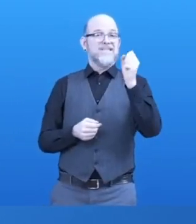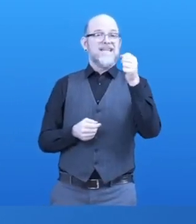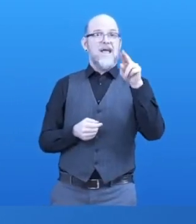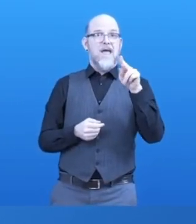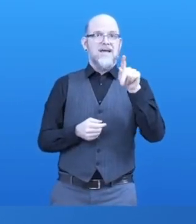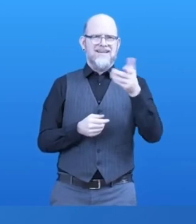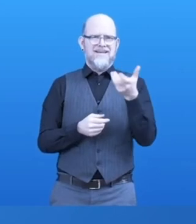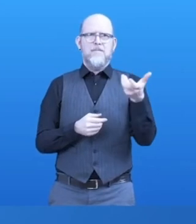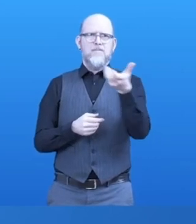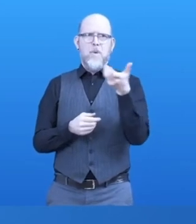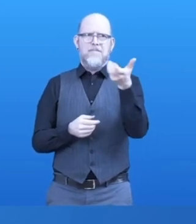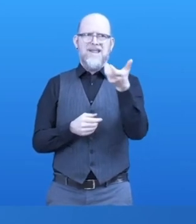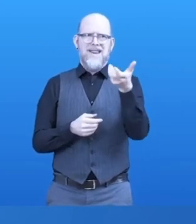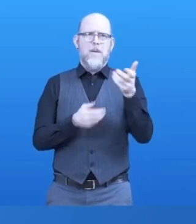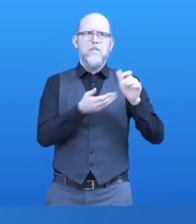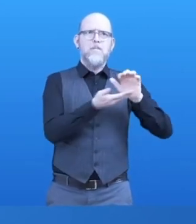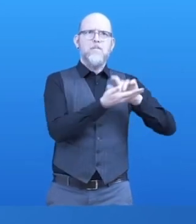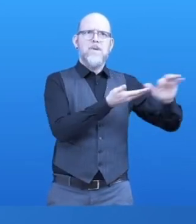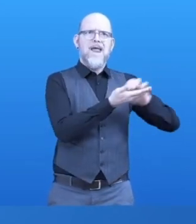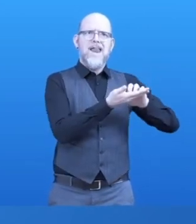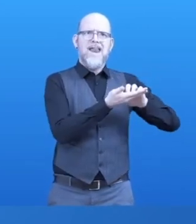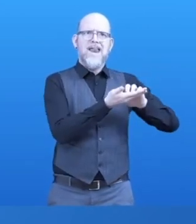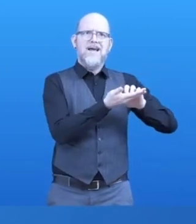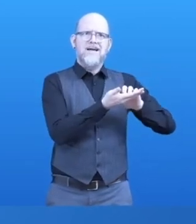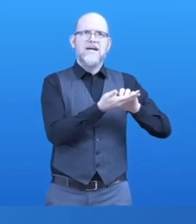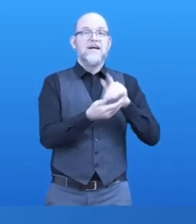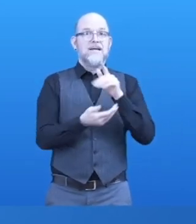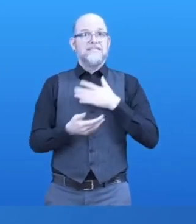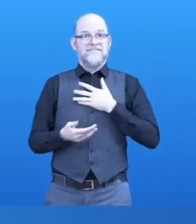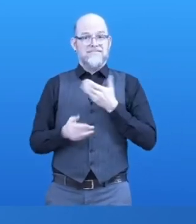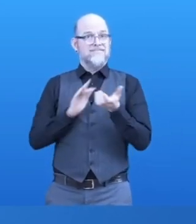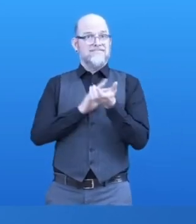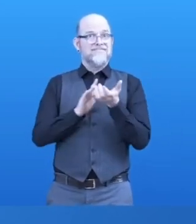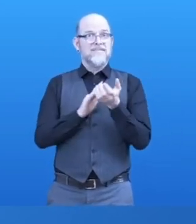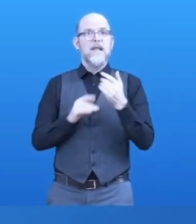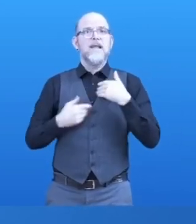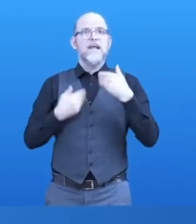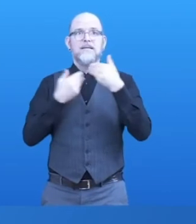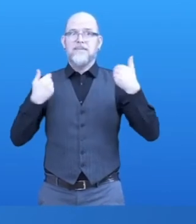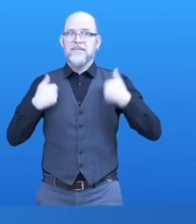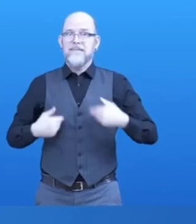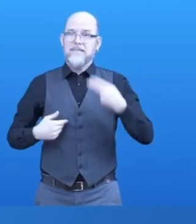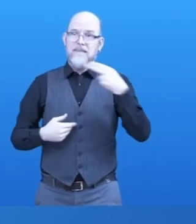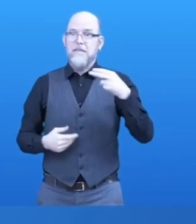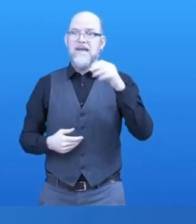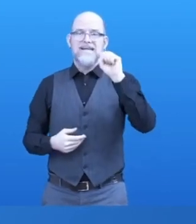The slick touch screens of smartphones offer no tangible orientation for blind and visually